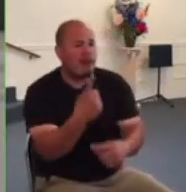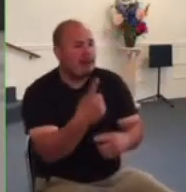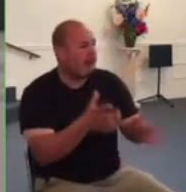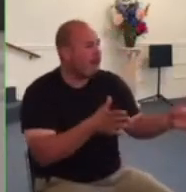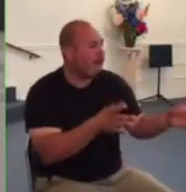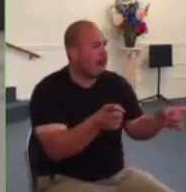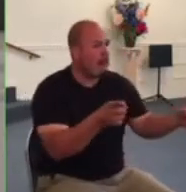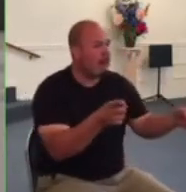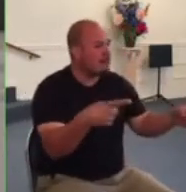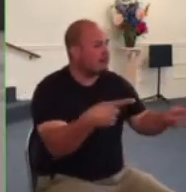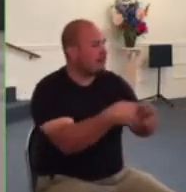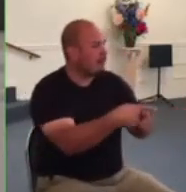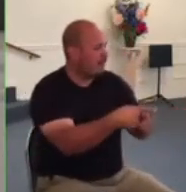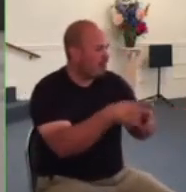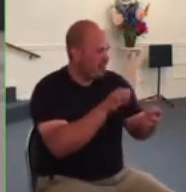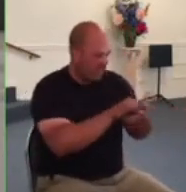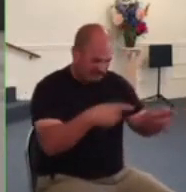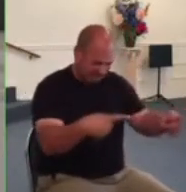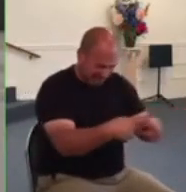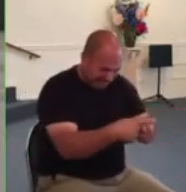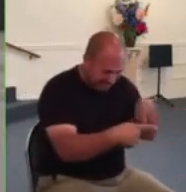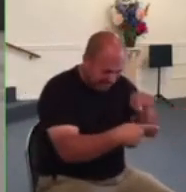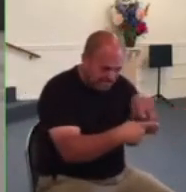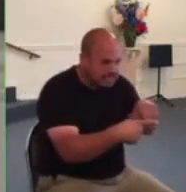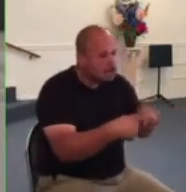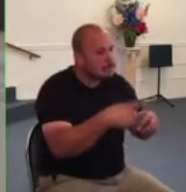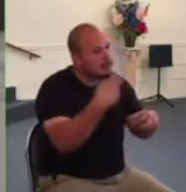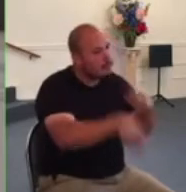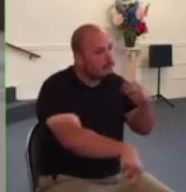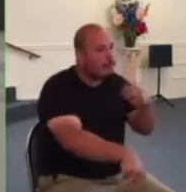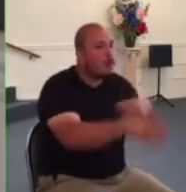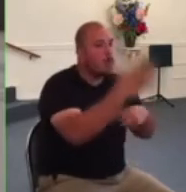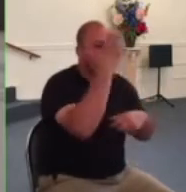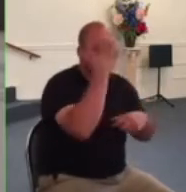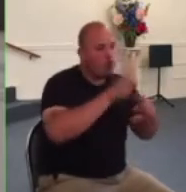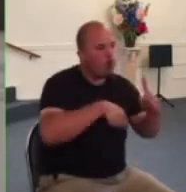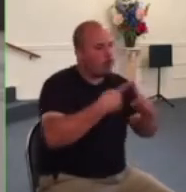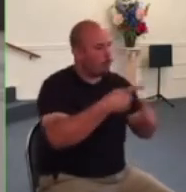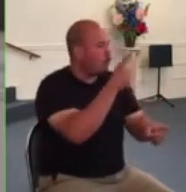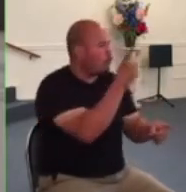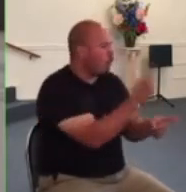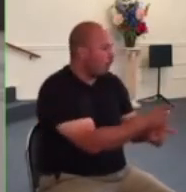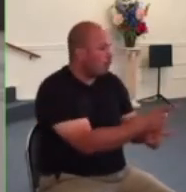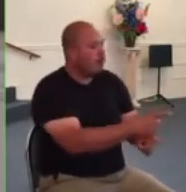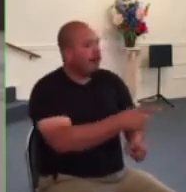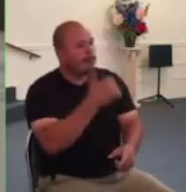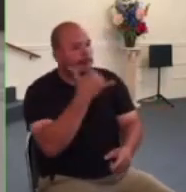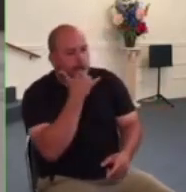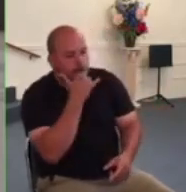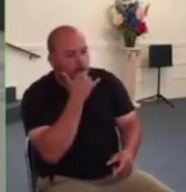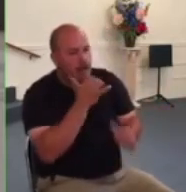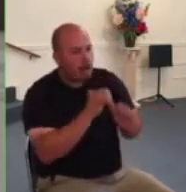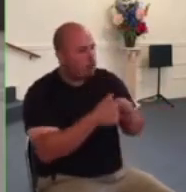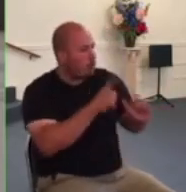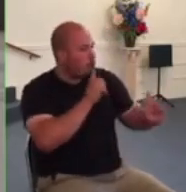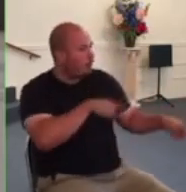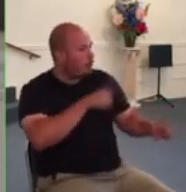that's where we hit difficulty trying to figure out what is the right thing to do in a given situation